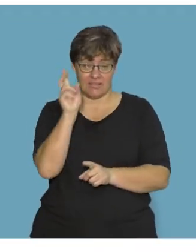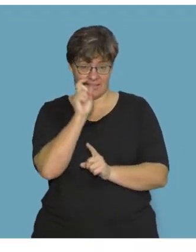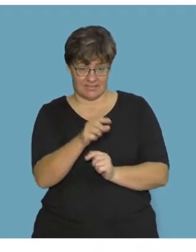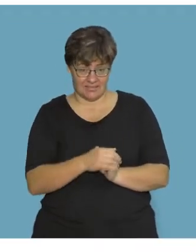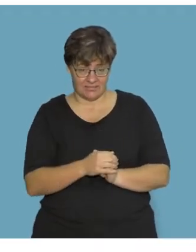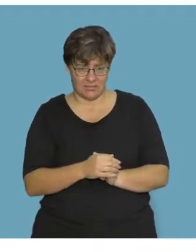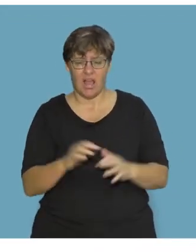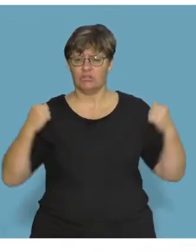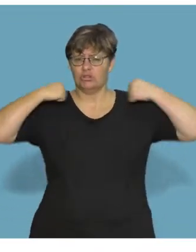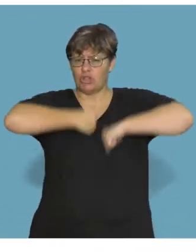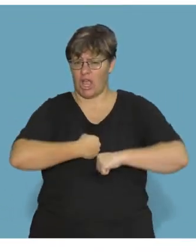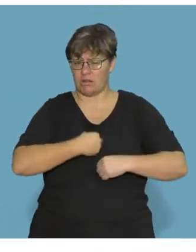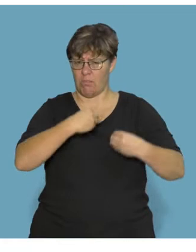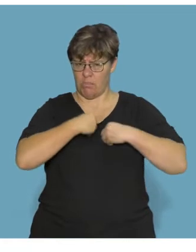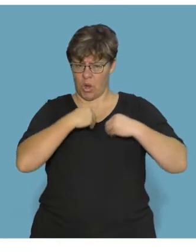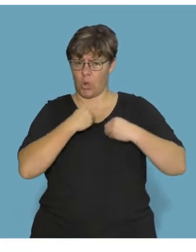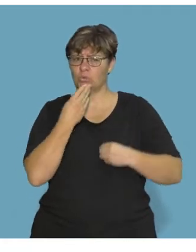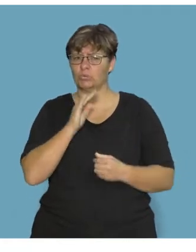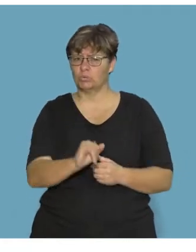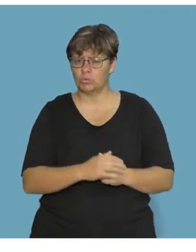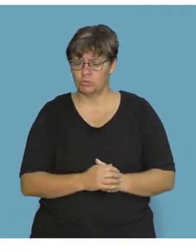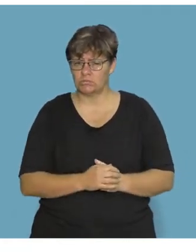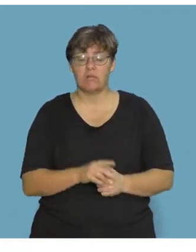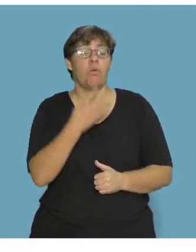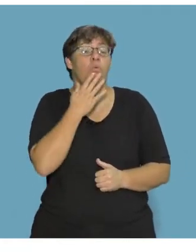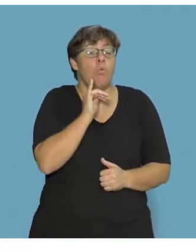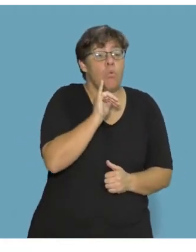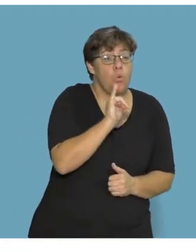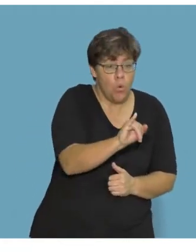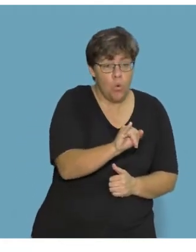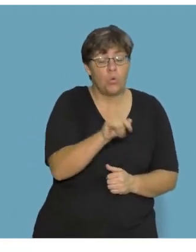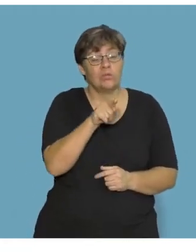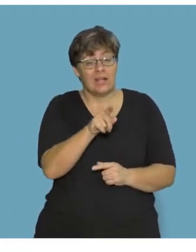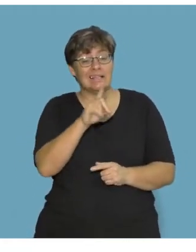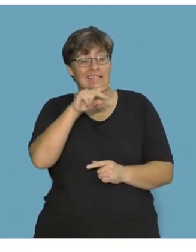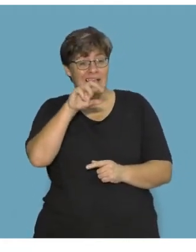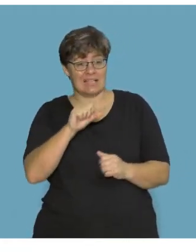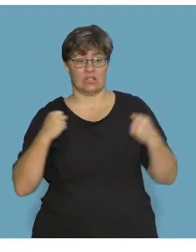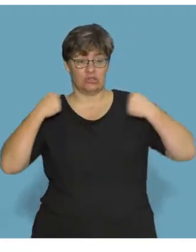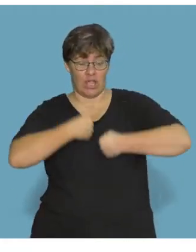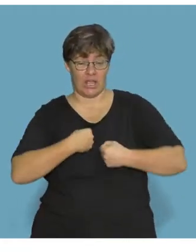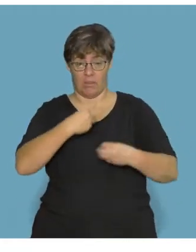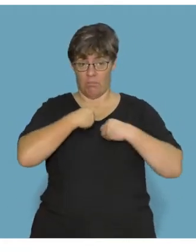Who does the jacket belong to? Say, Who does the jacket belong to?